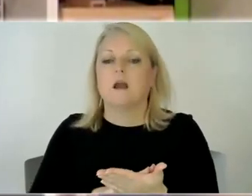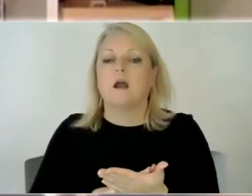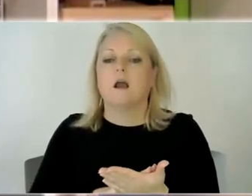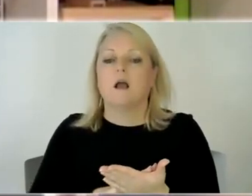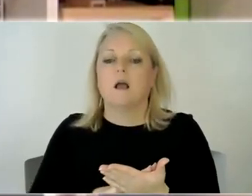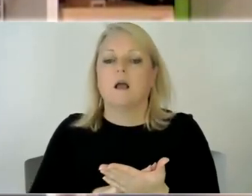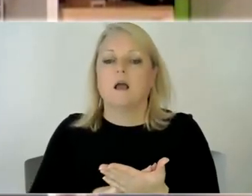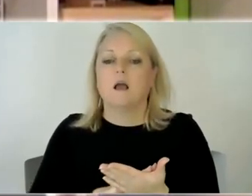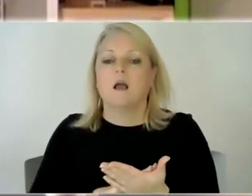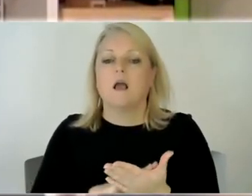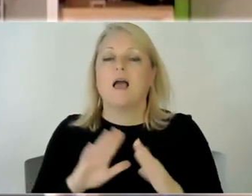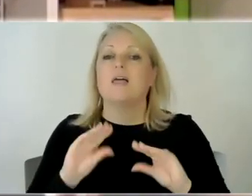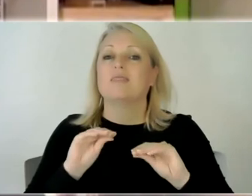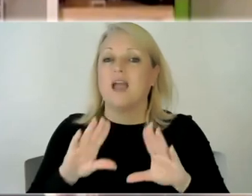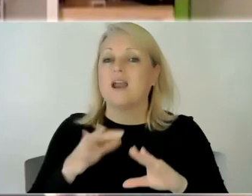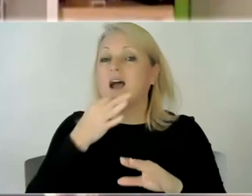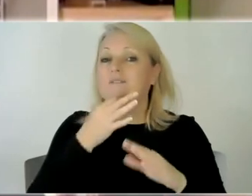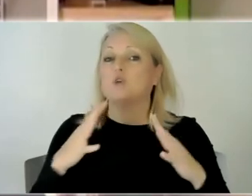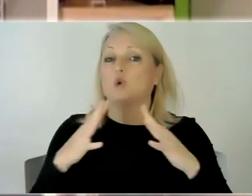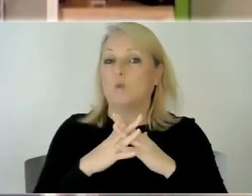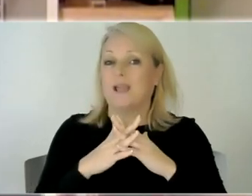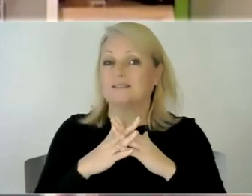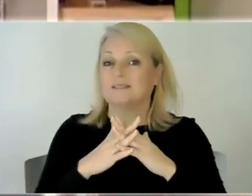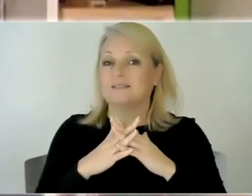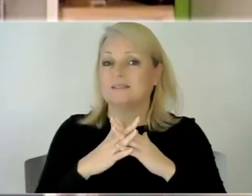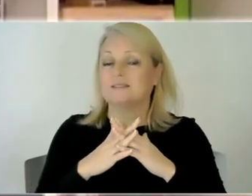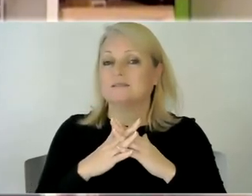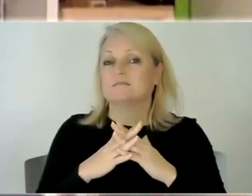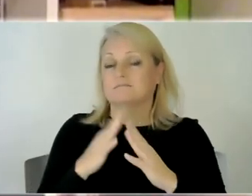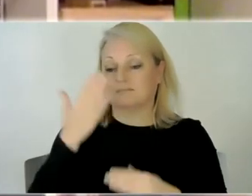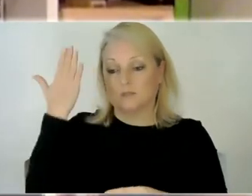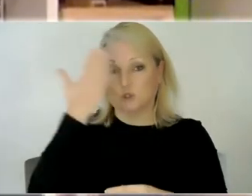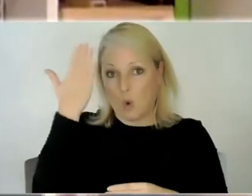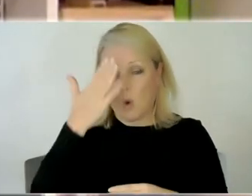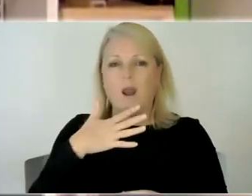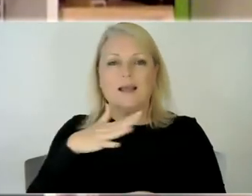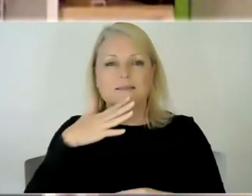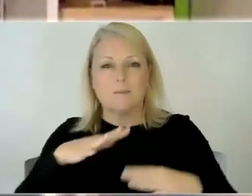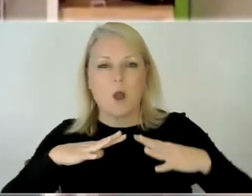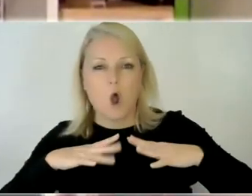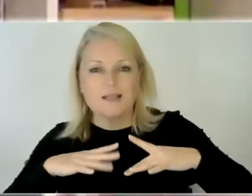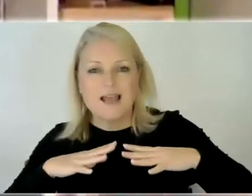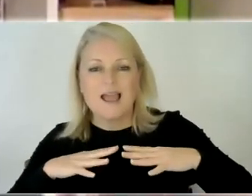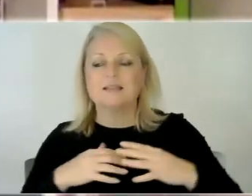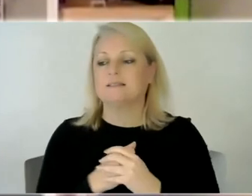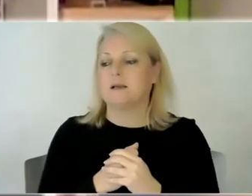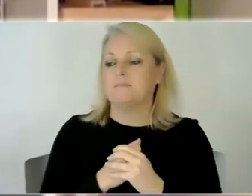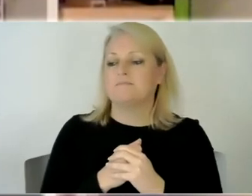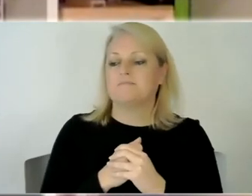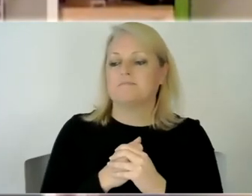we got a couple of weeks of school before the summer holidays then we had summer holidays then we went back in september